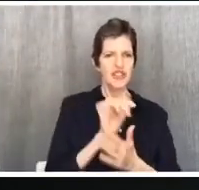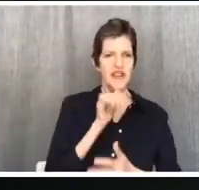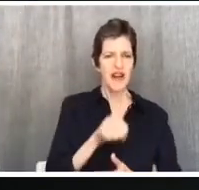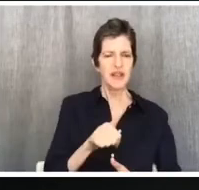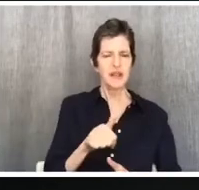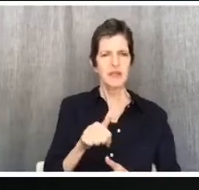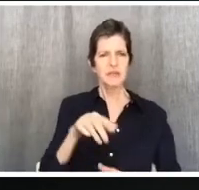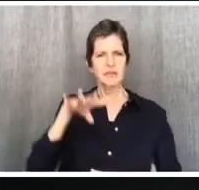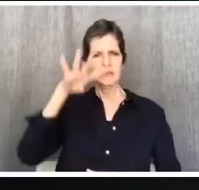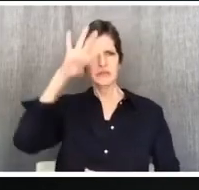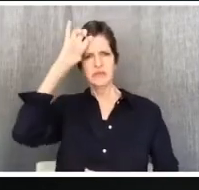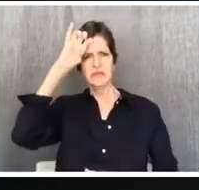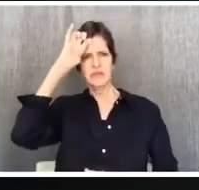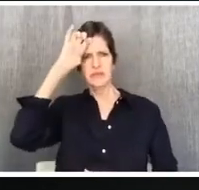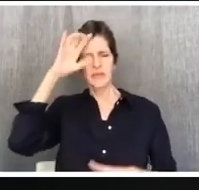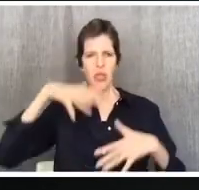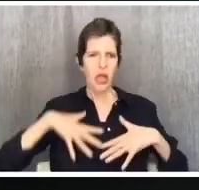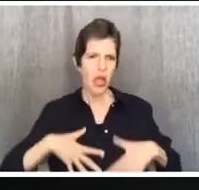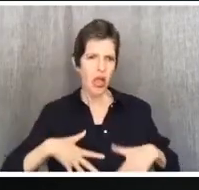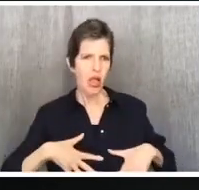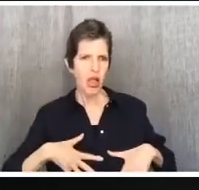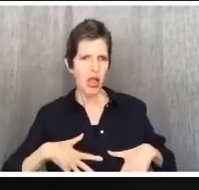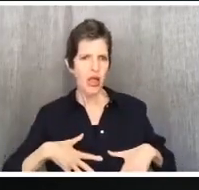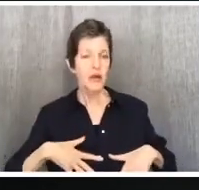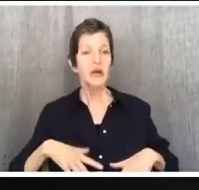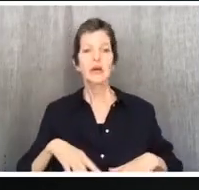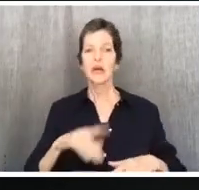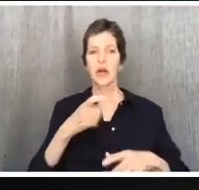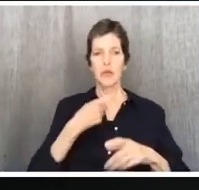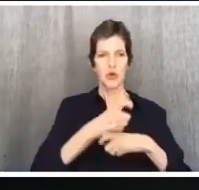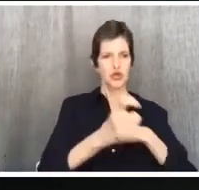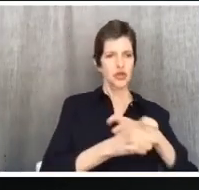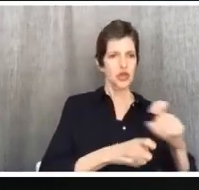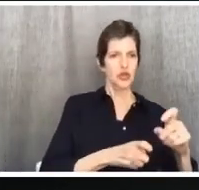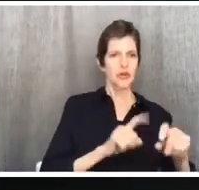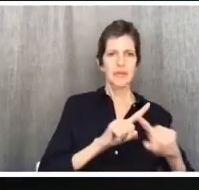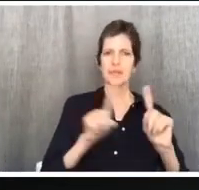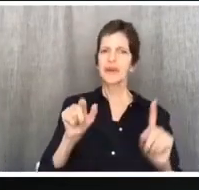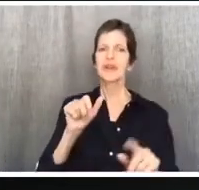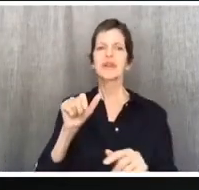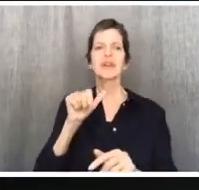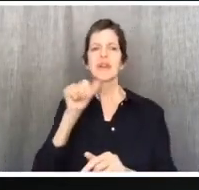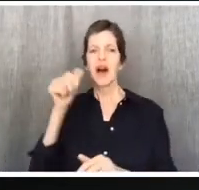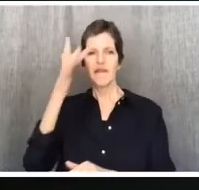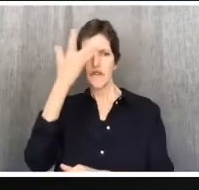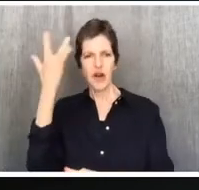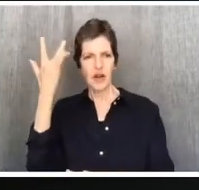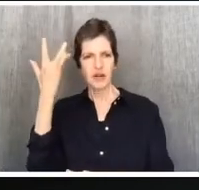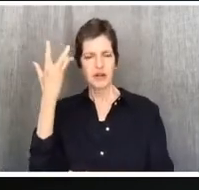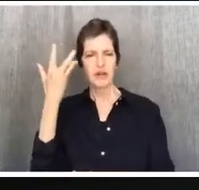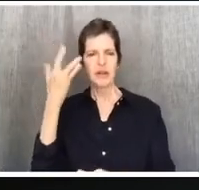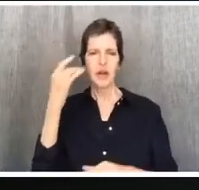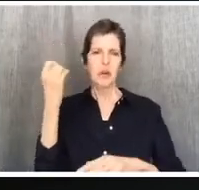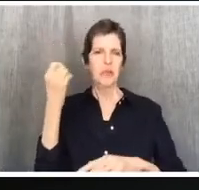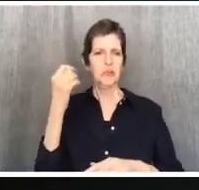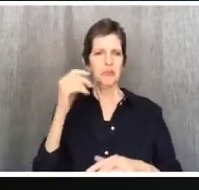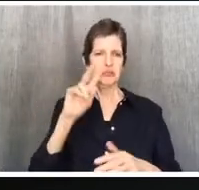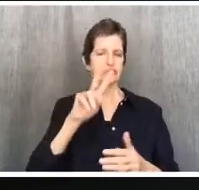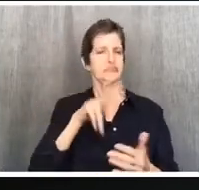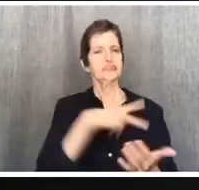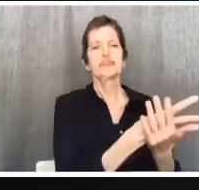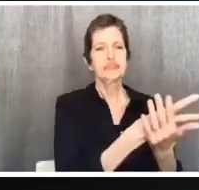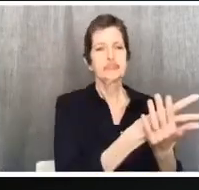to despair. Persecuted, but not forsaken. Struck down, but not destroyed. Always